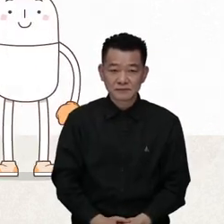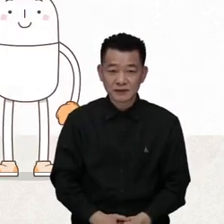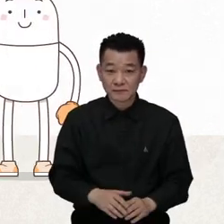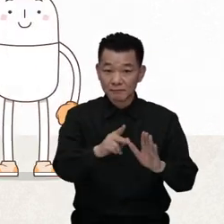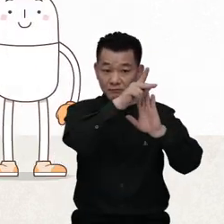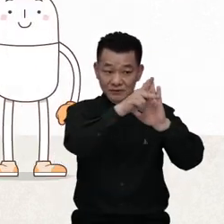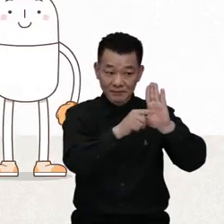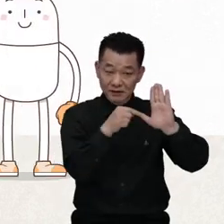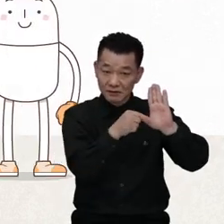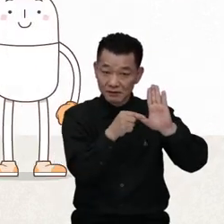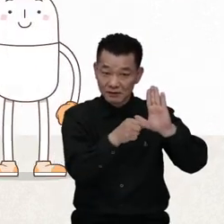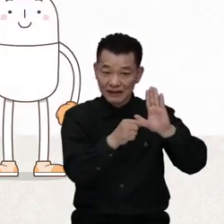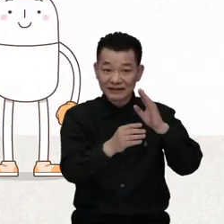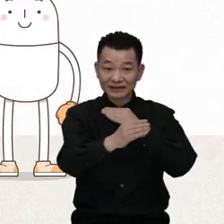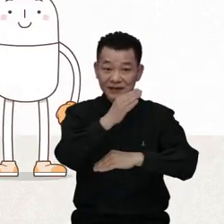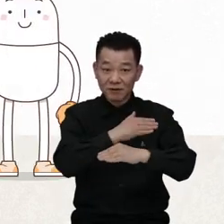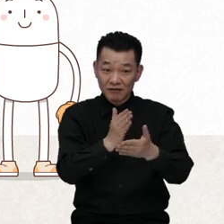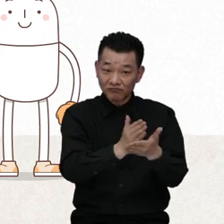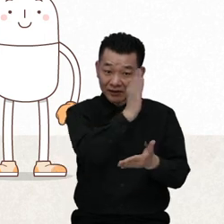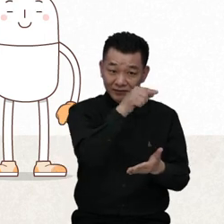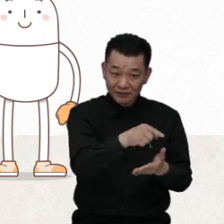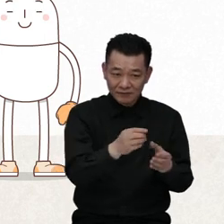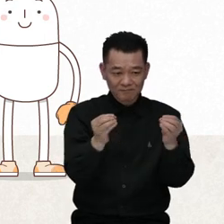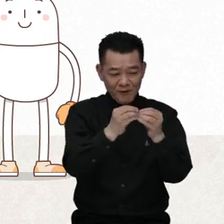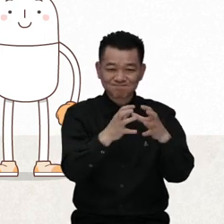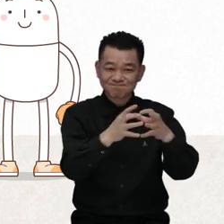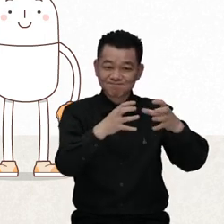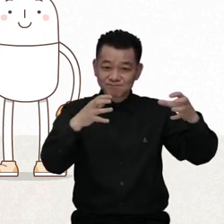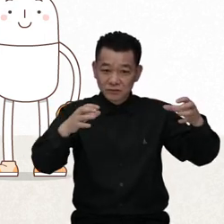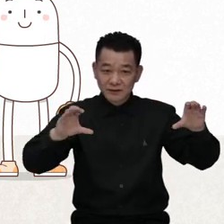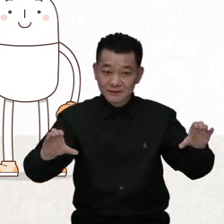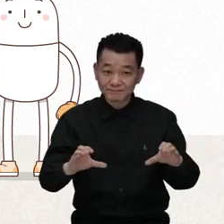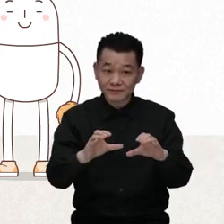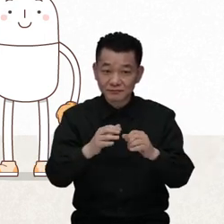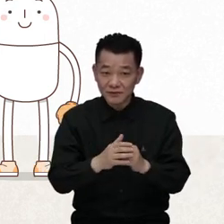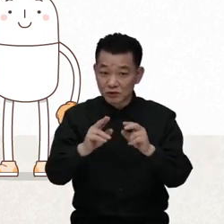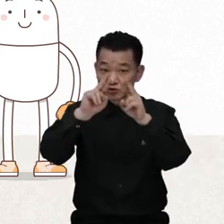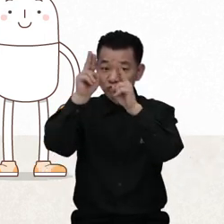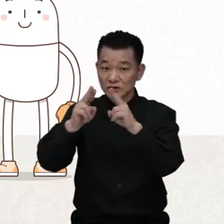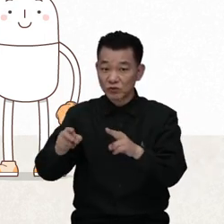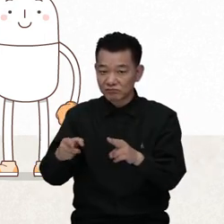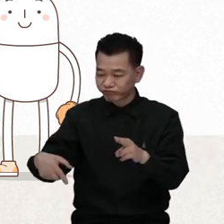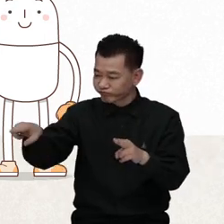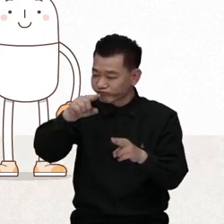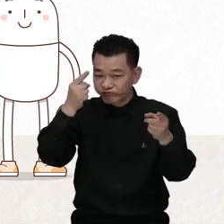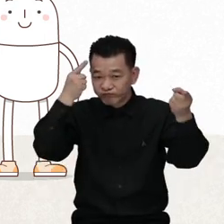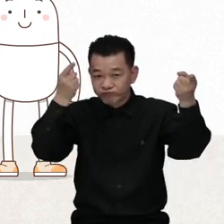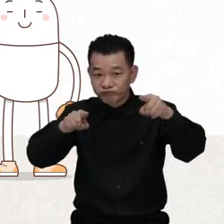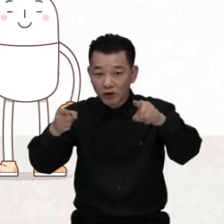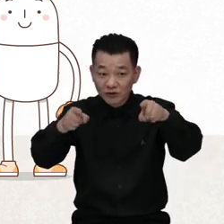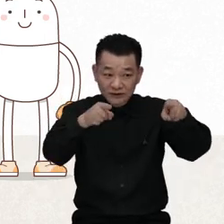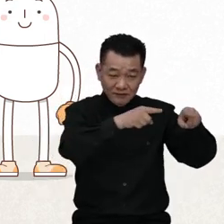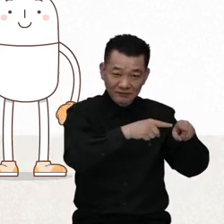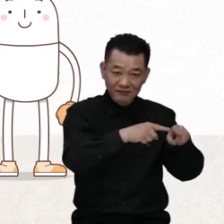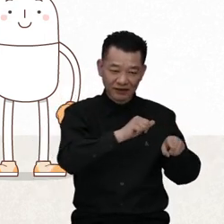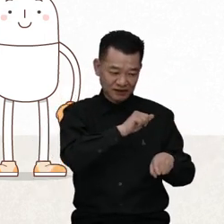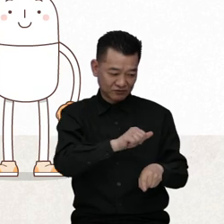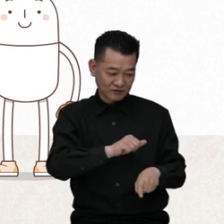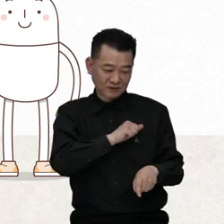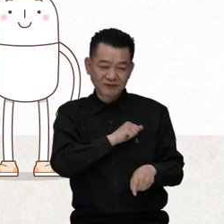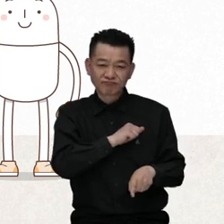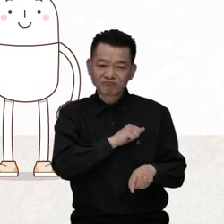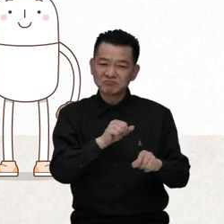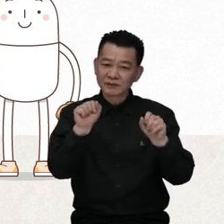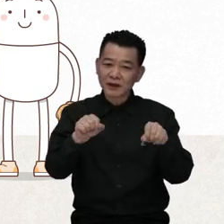These principles can be seen as an attitude agreed internationally for the enhancement of the rights of persons with disabilities